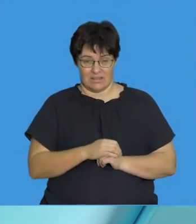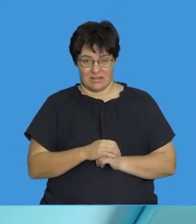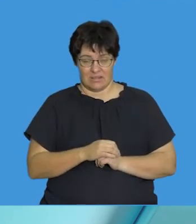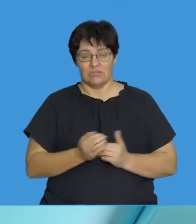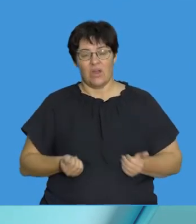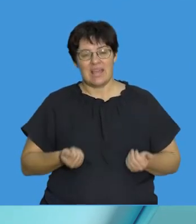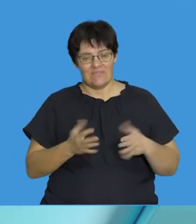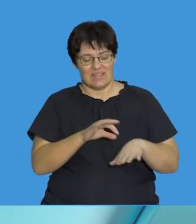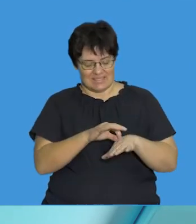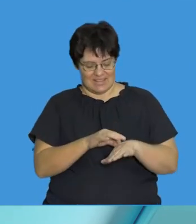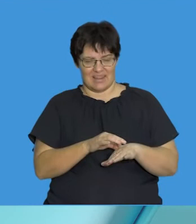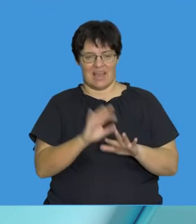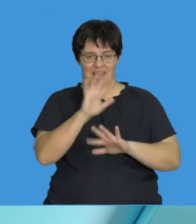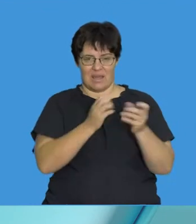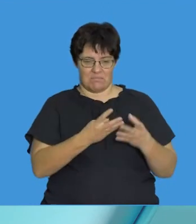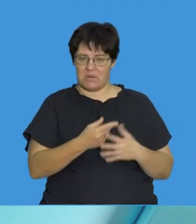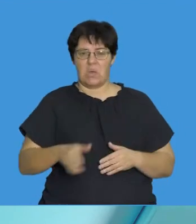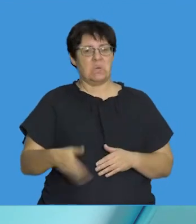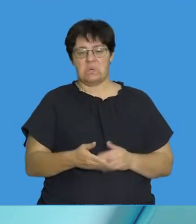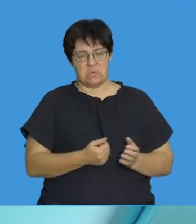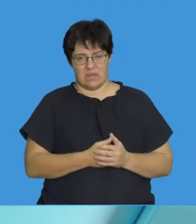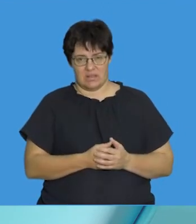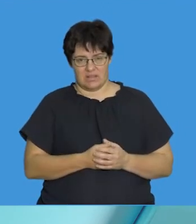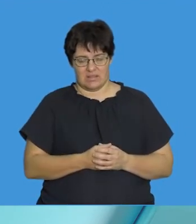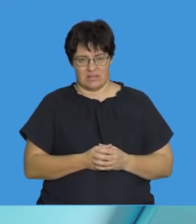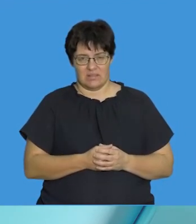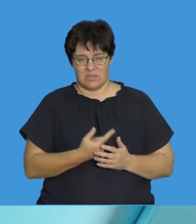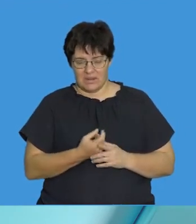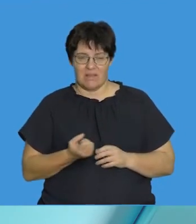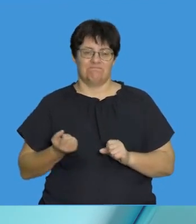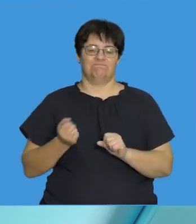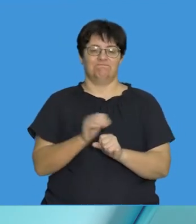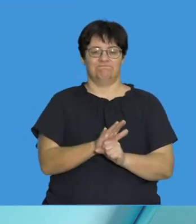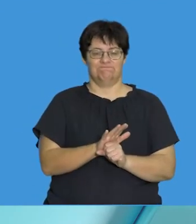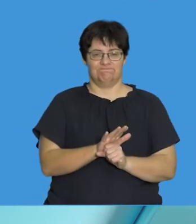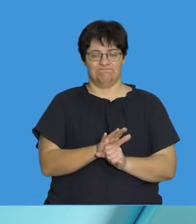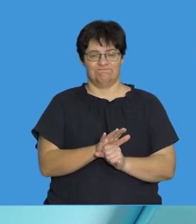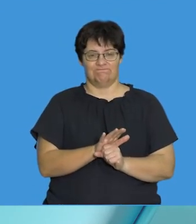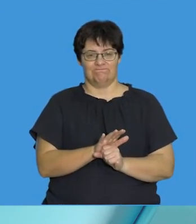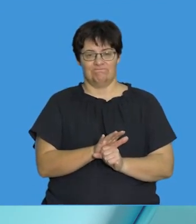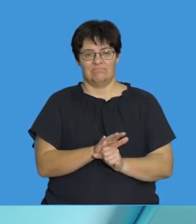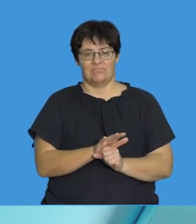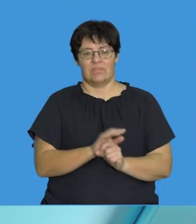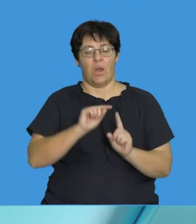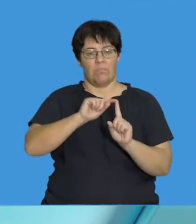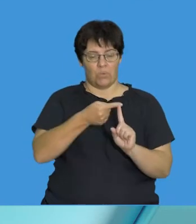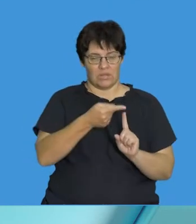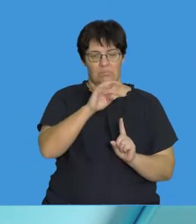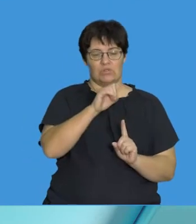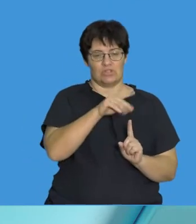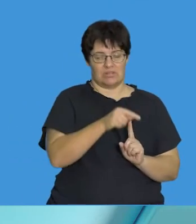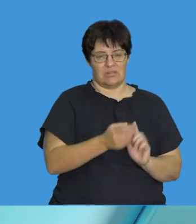give skin color is lacking. And so, this is the effect of what we refer to as point mutations